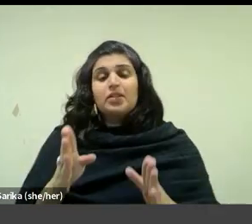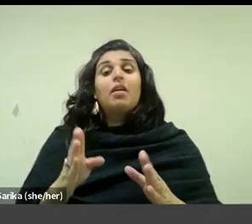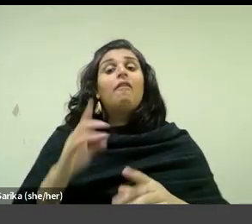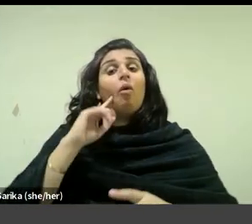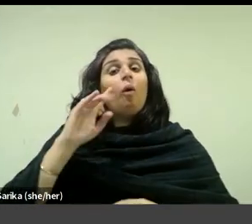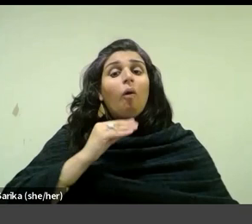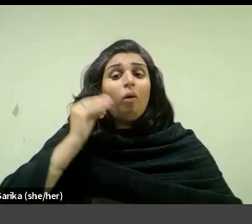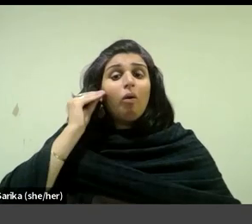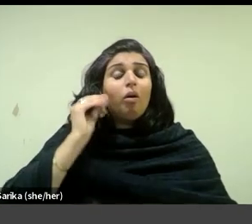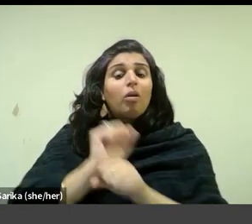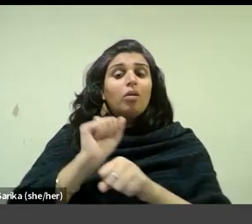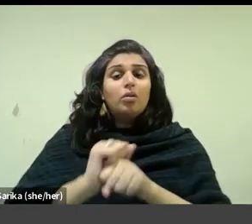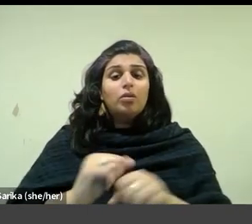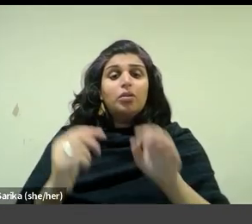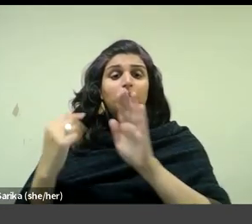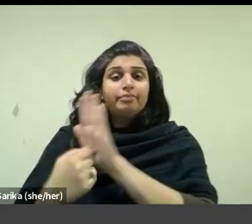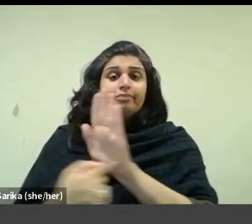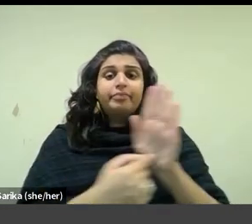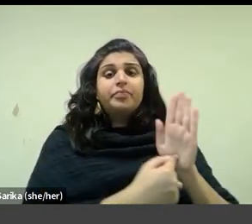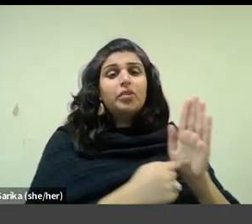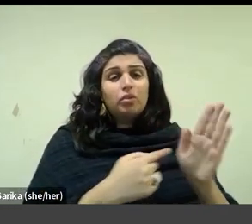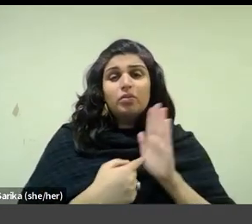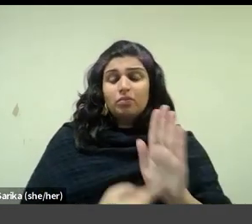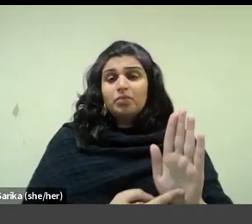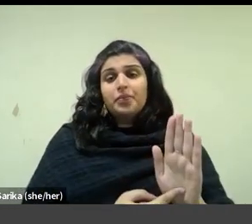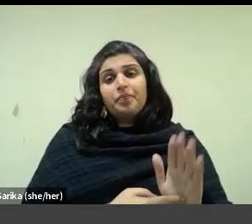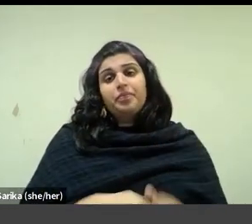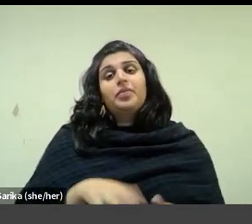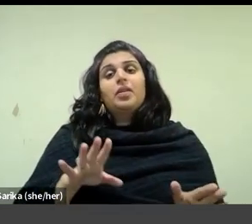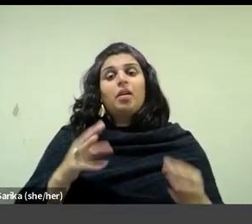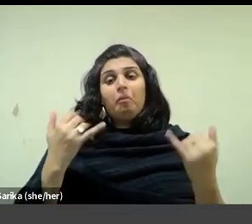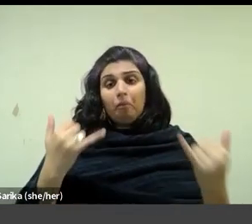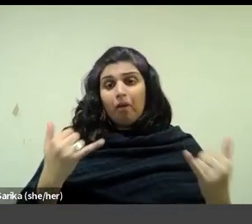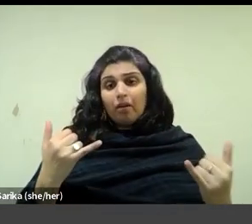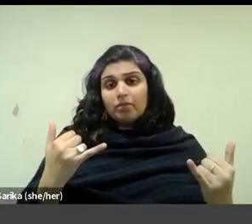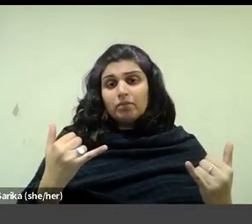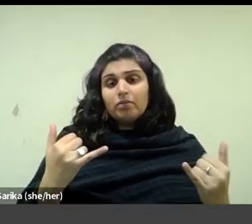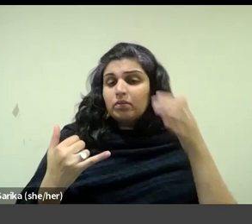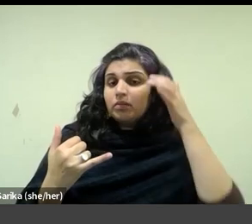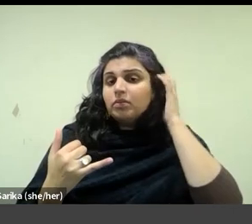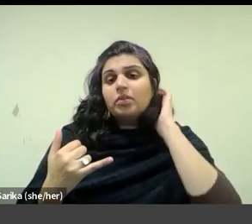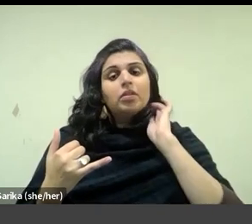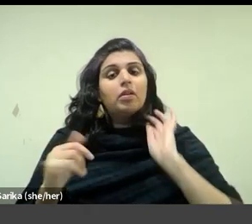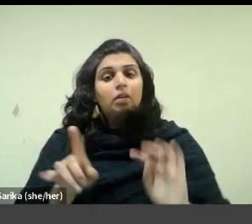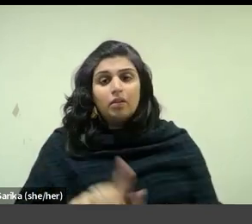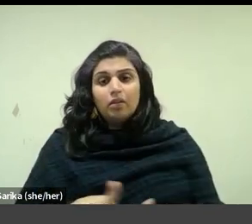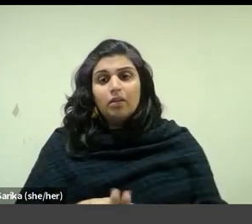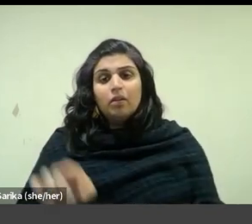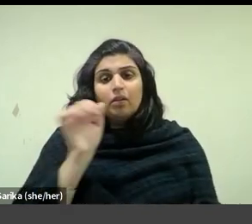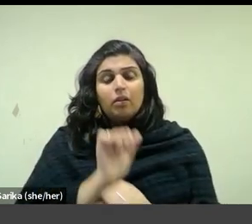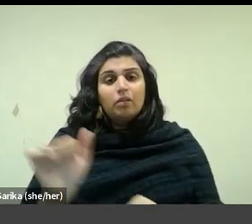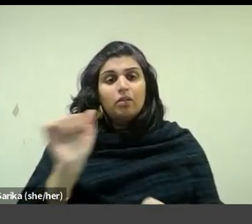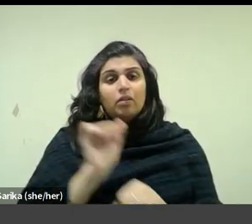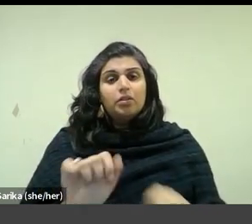images make Madame Voyard's domestic labor visible in ways that are modern and often modernist, they also work hard to